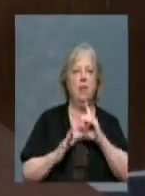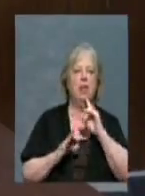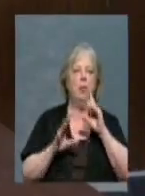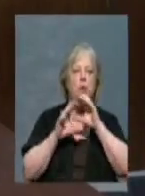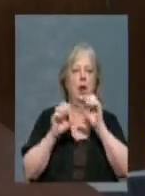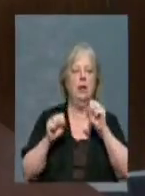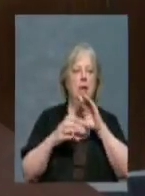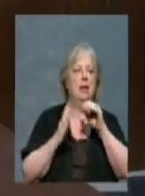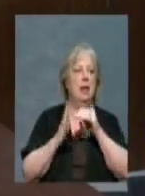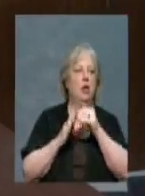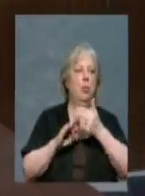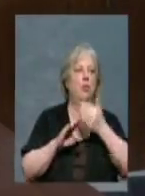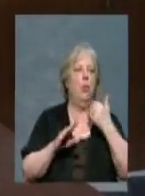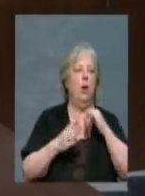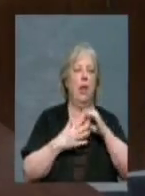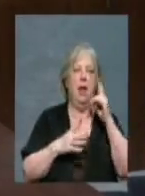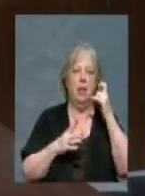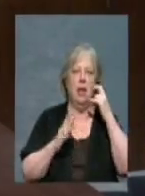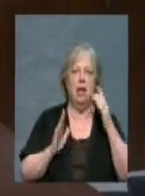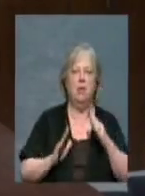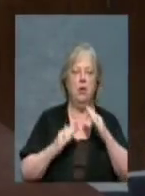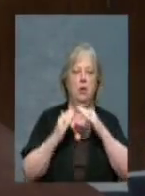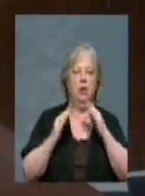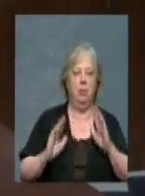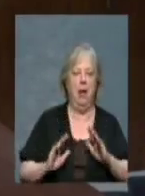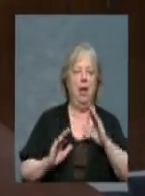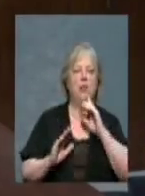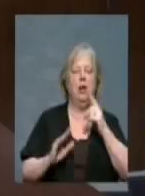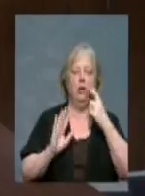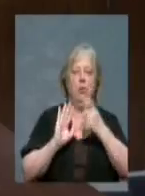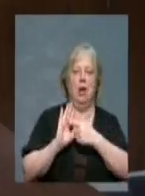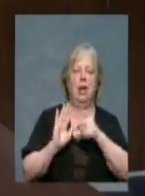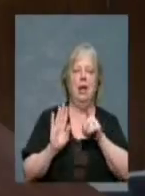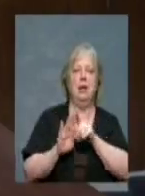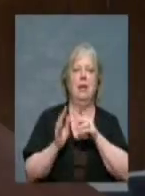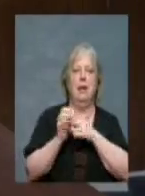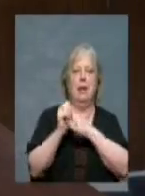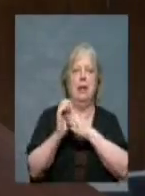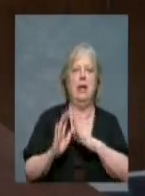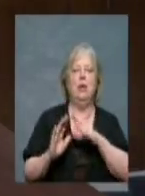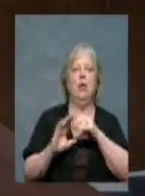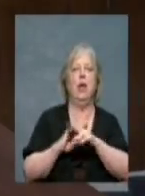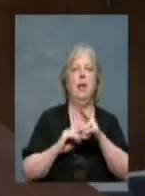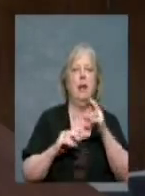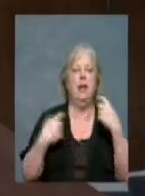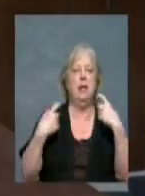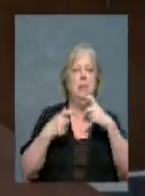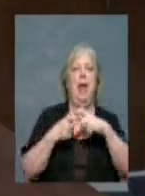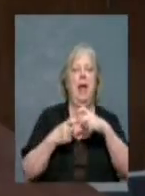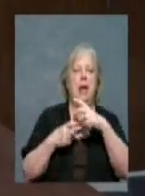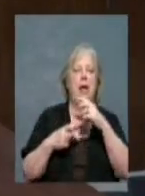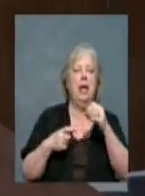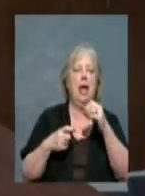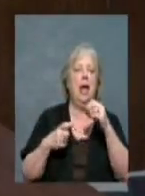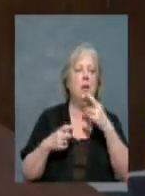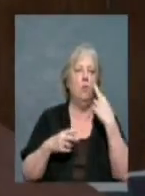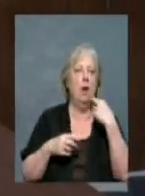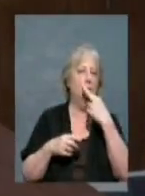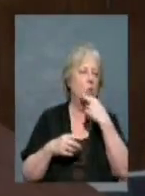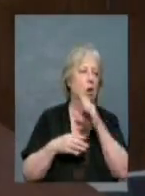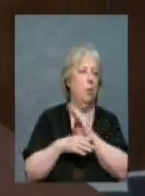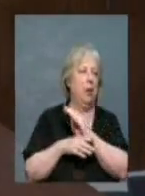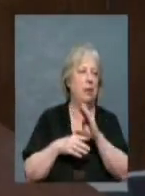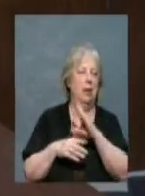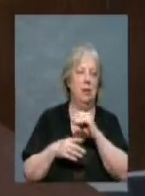chef at the governor's mansion and is recognized as a leader in the Hispanic and restaurant industries in this city and was here to receive the